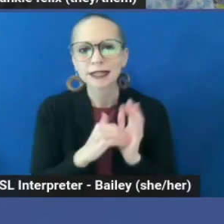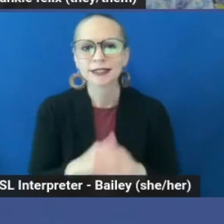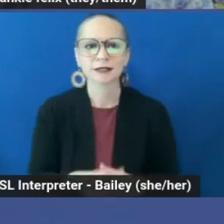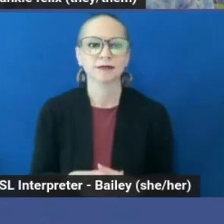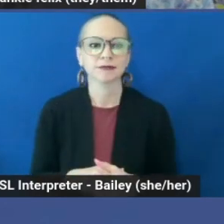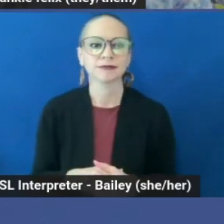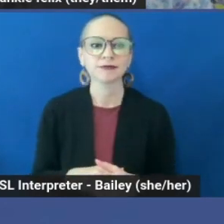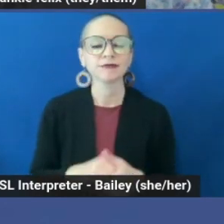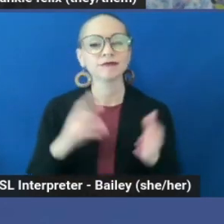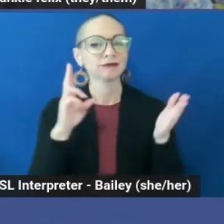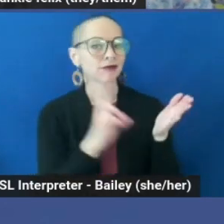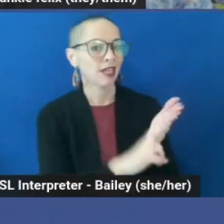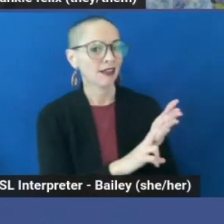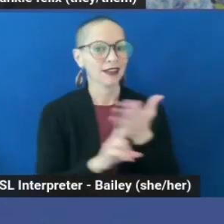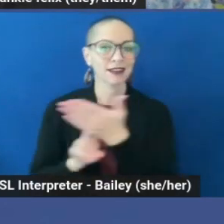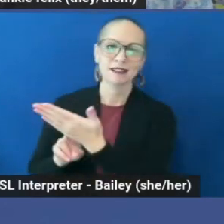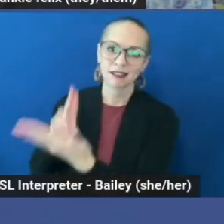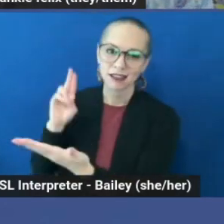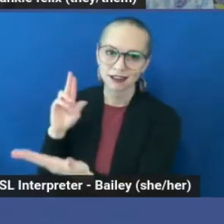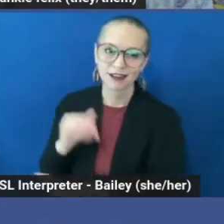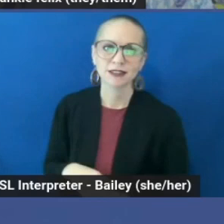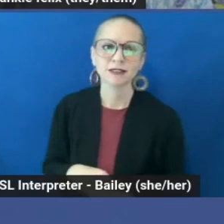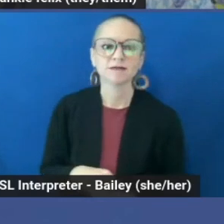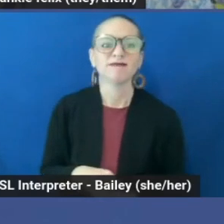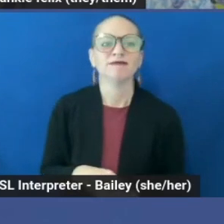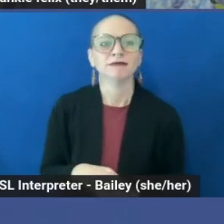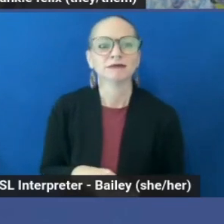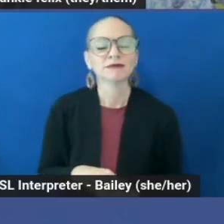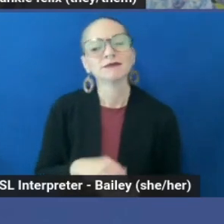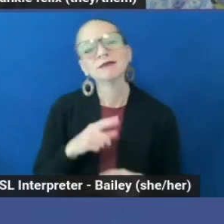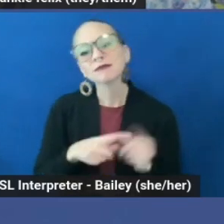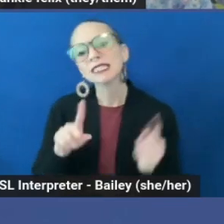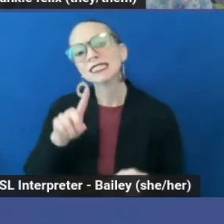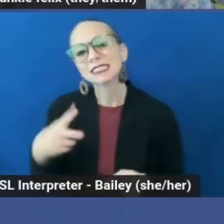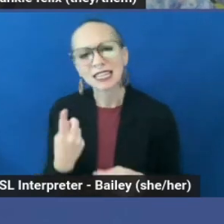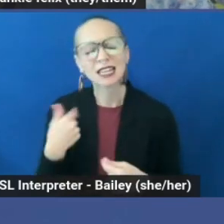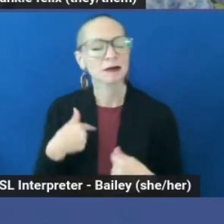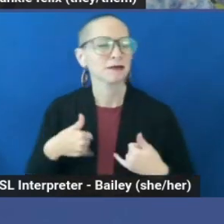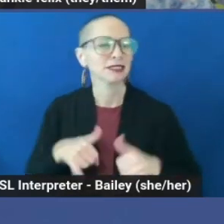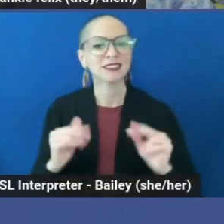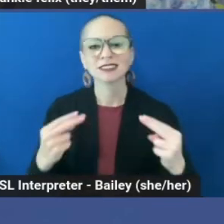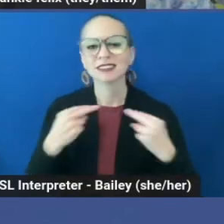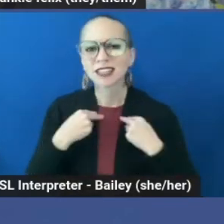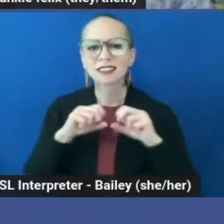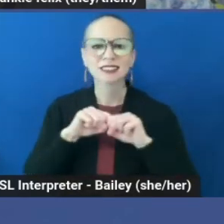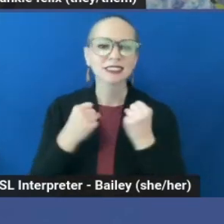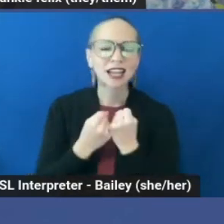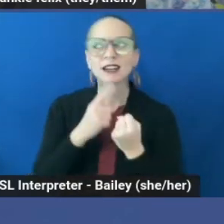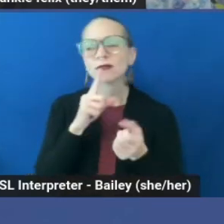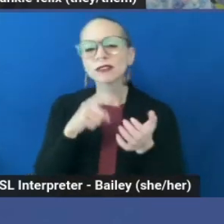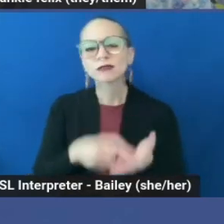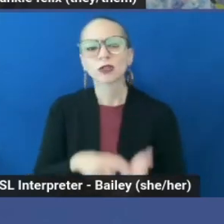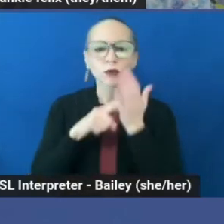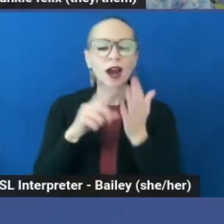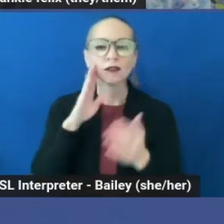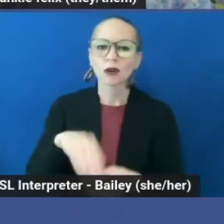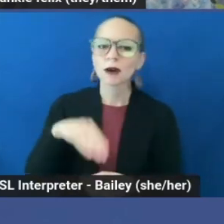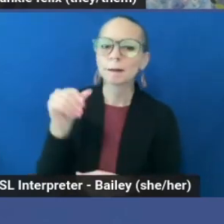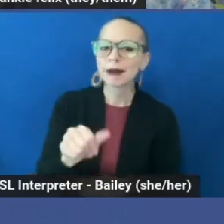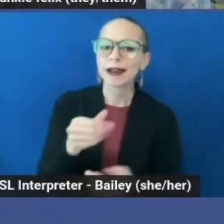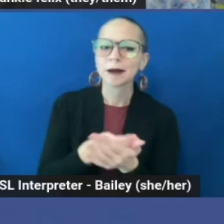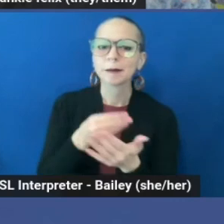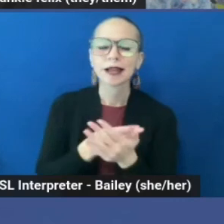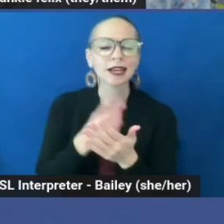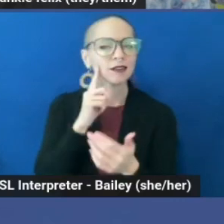Clocking in, not clocking in. But dammit, we're still trapped in a society that requires us to pay money for our most basic